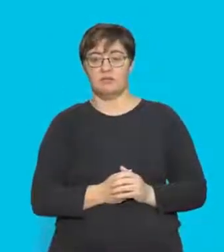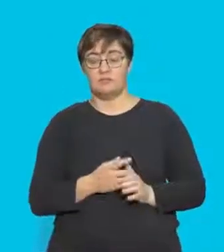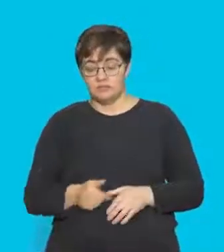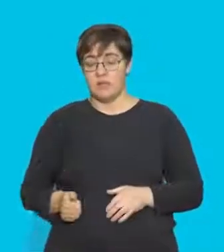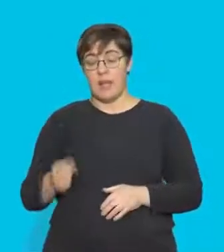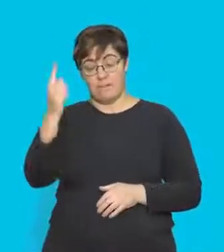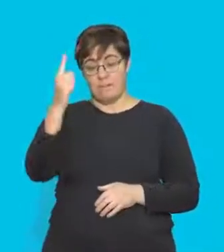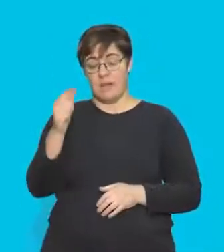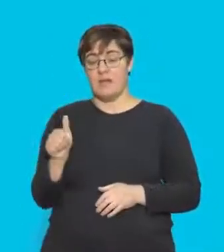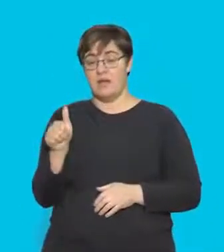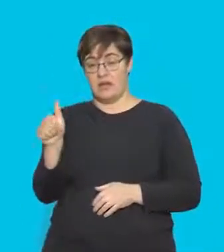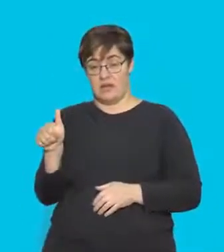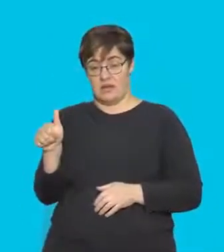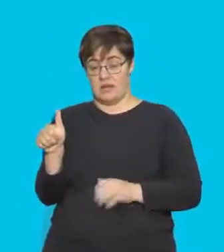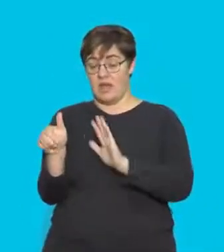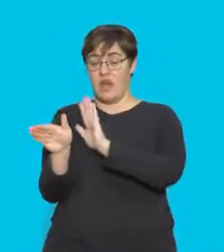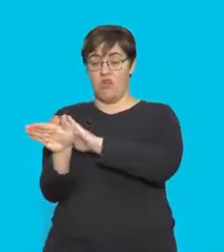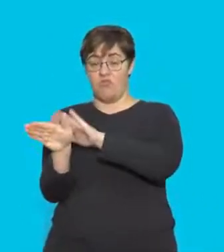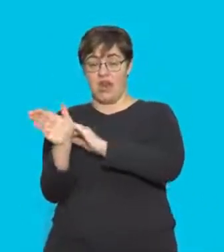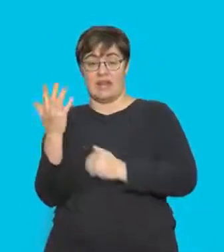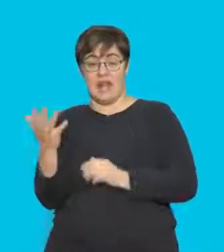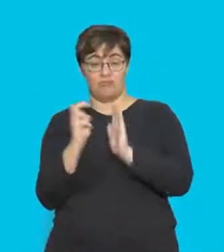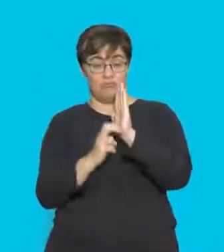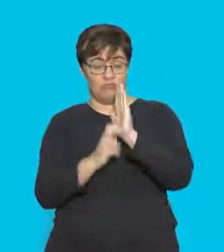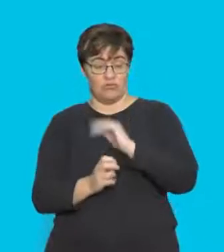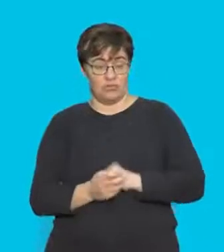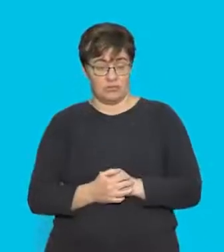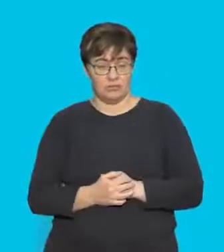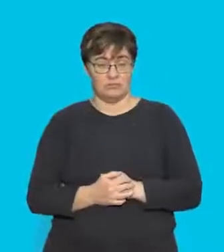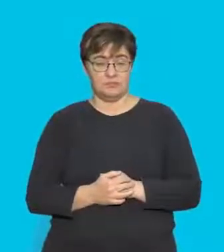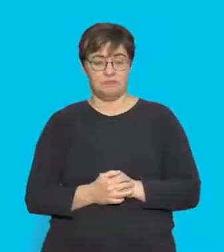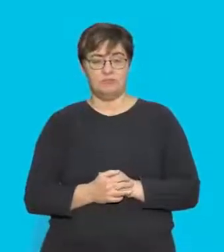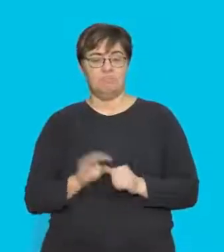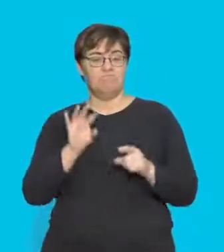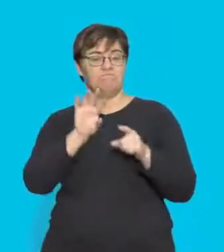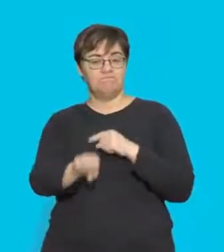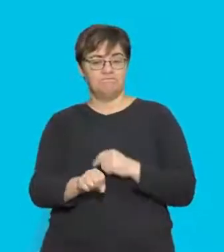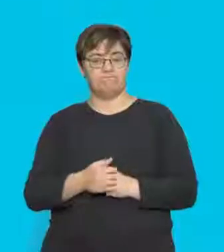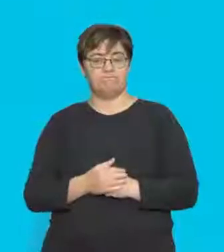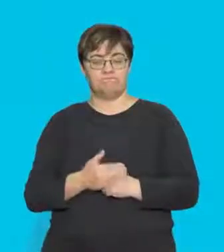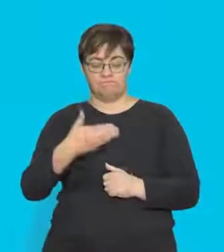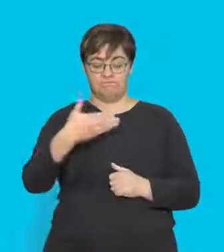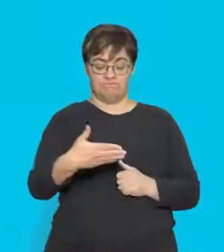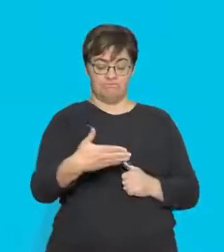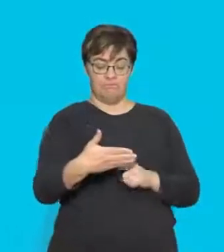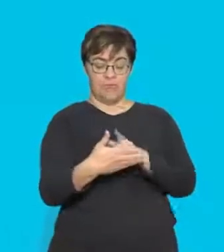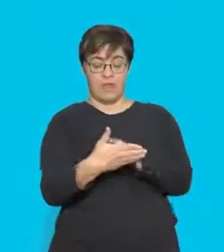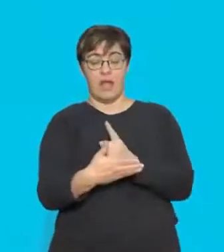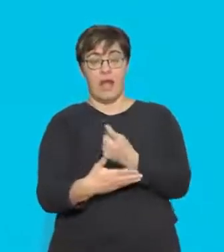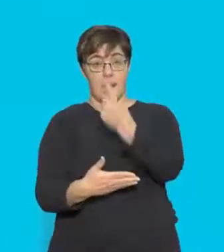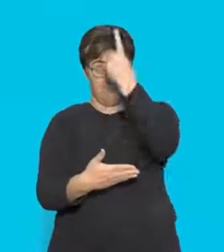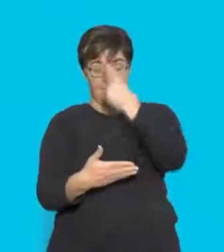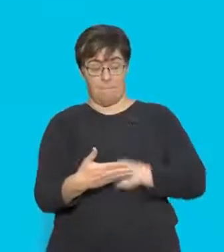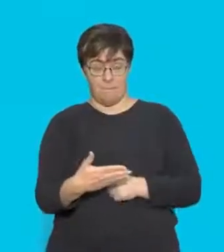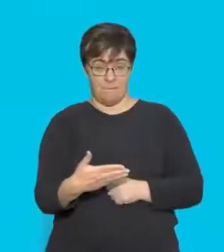arrow pointing up. But now we're going to use the right hand rule. And we recognize that if the